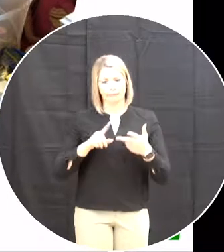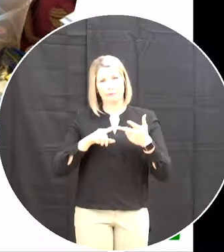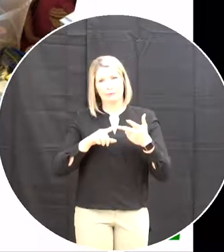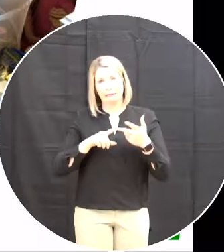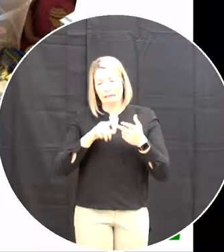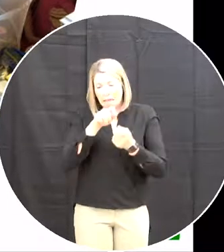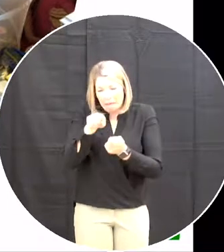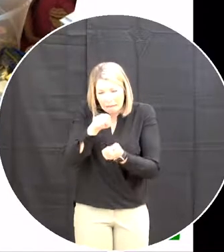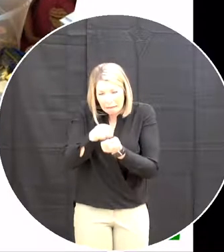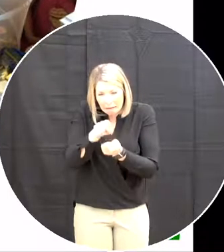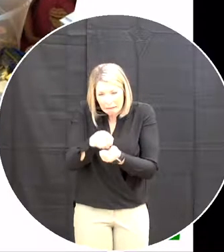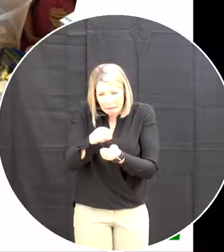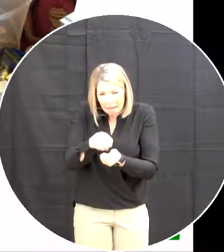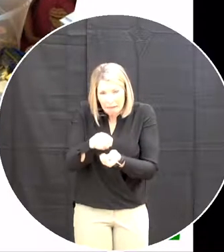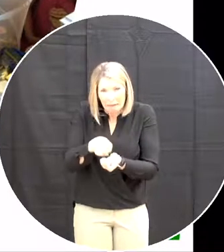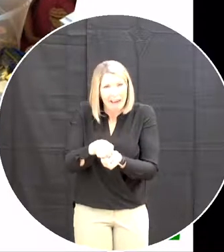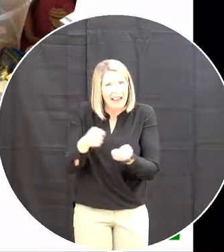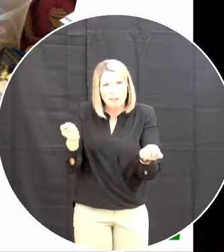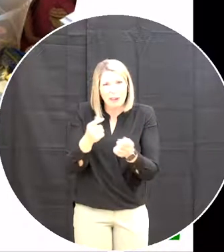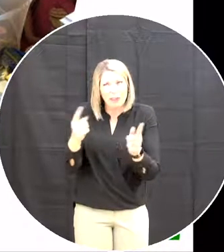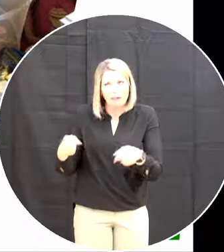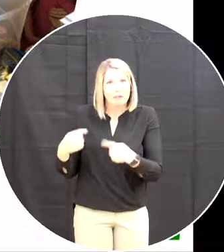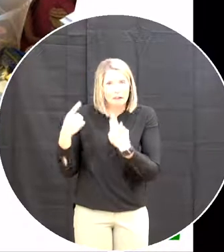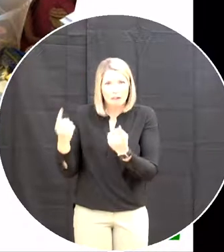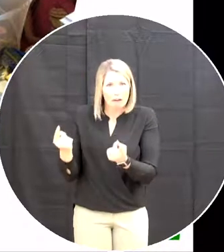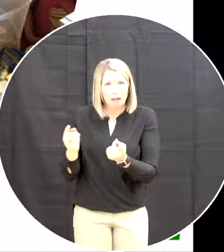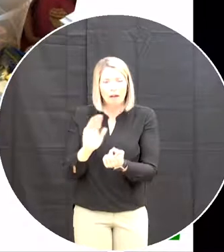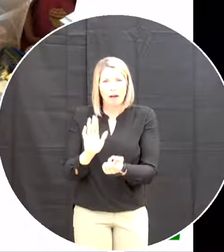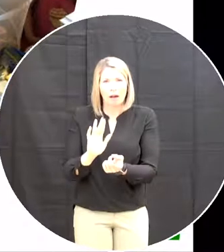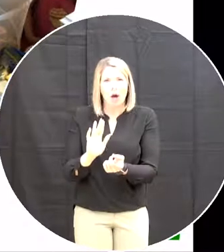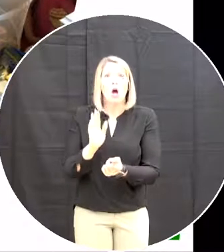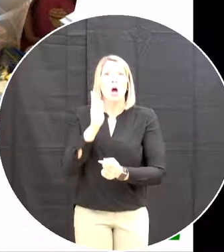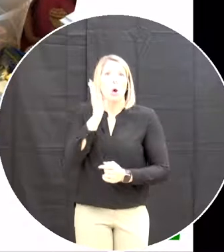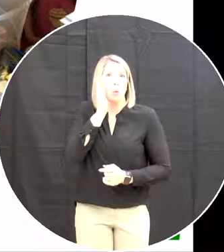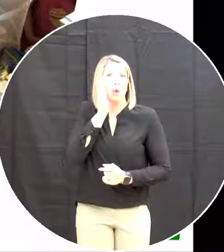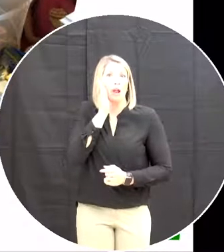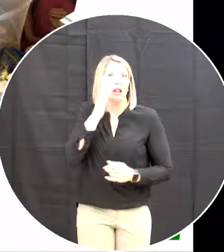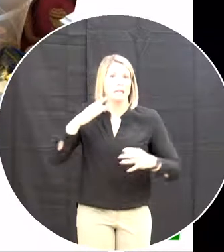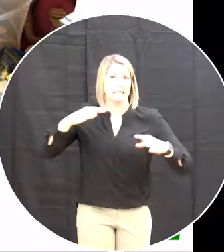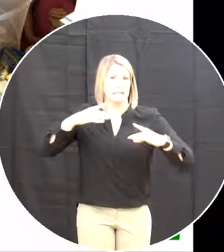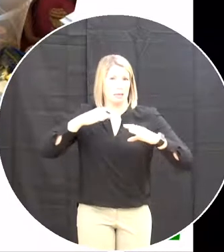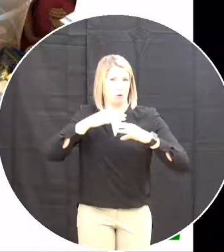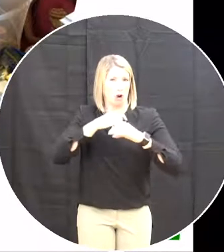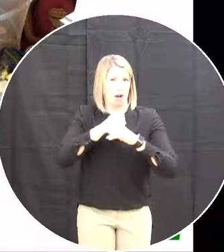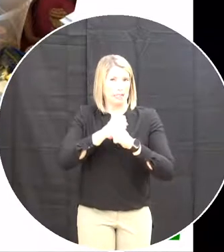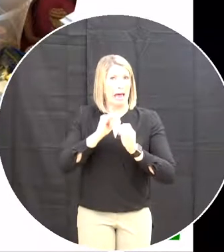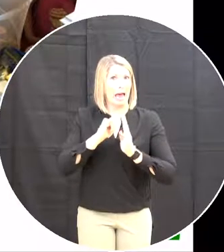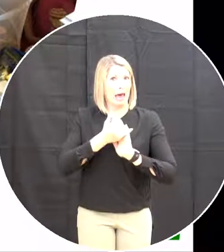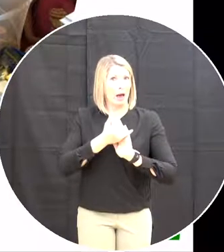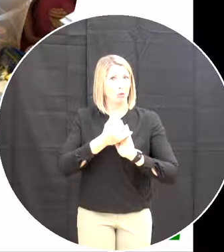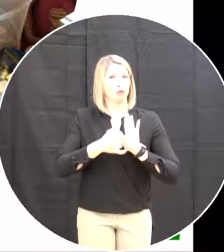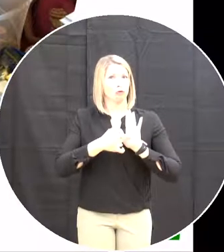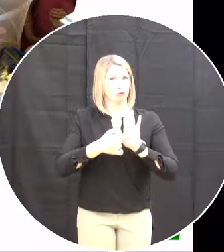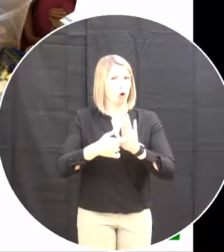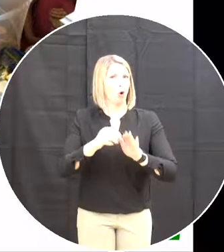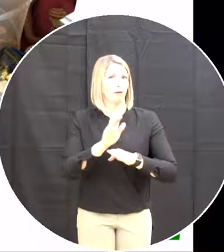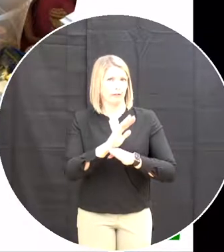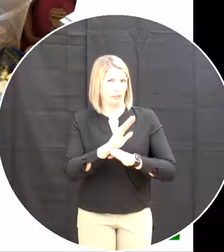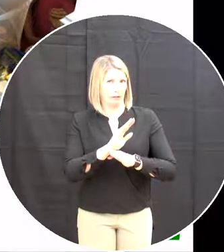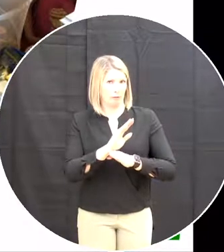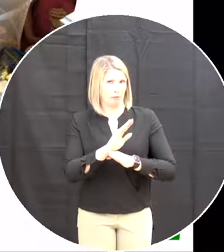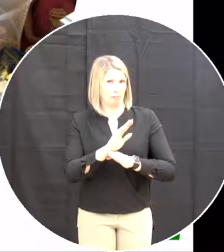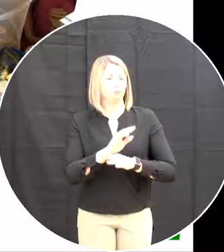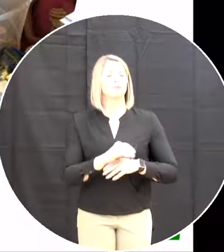details Of everything that we've done around deep learning I have a summary video that I'll play at the end Which captures some of where we are